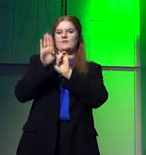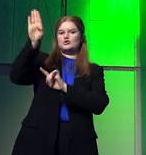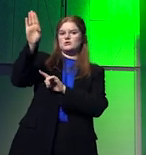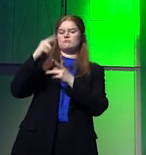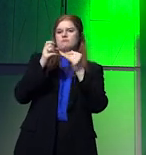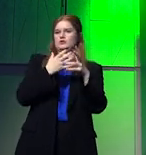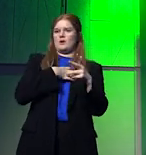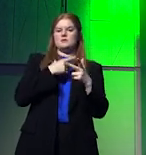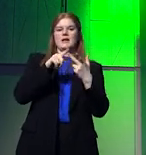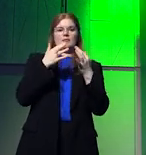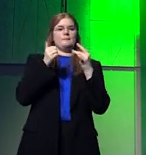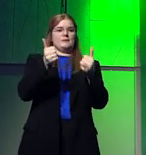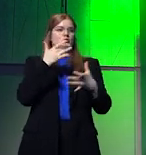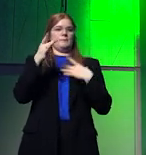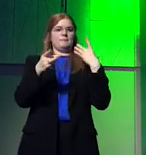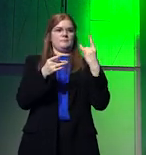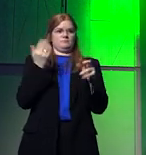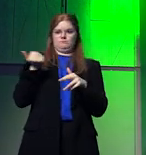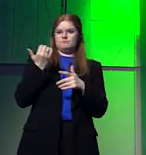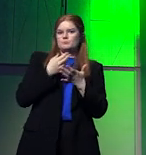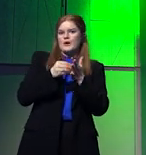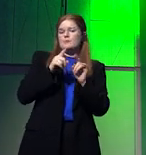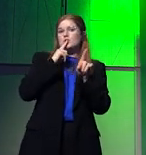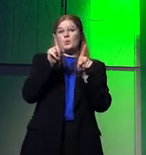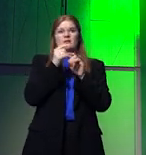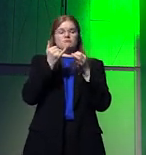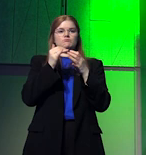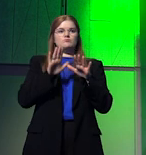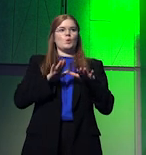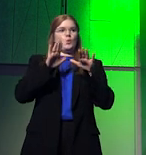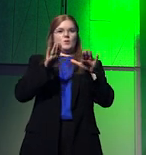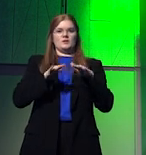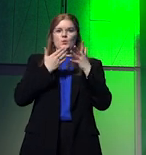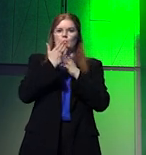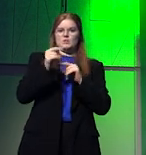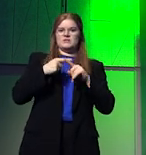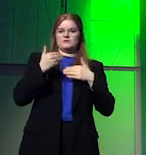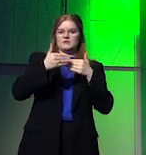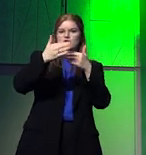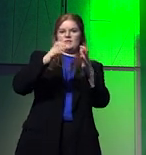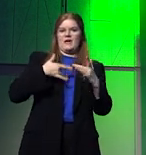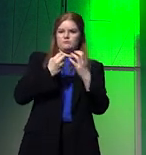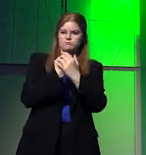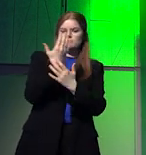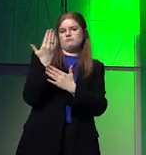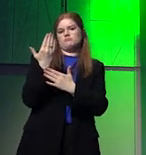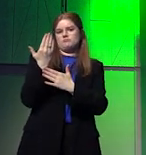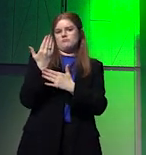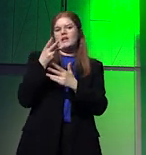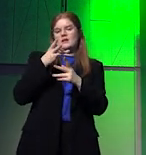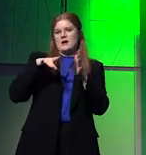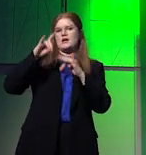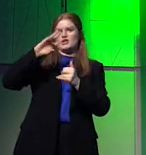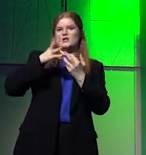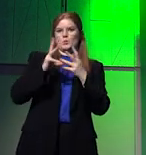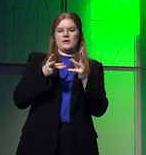and to ability to make ends meet or to also sort of graduate through different stages of life will likely